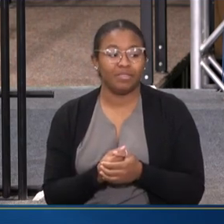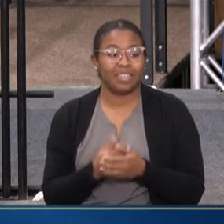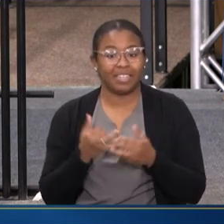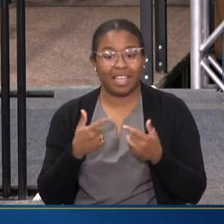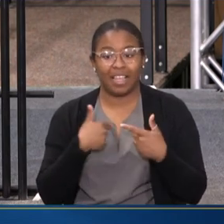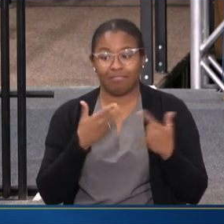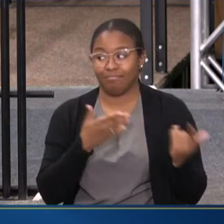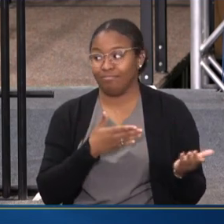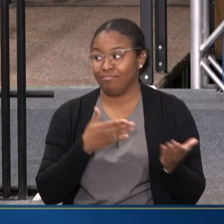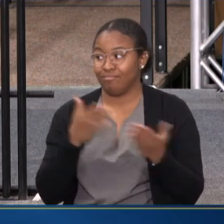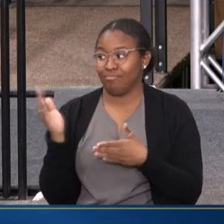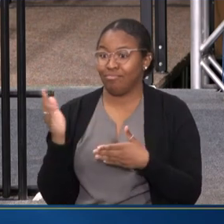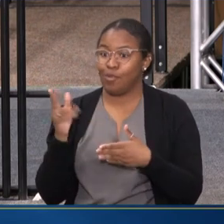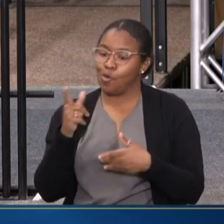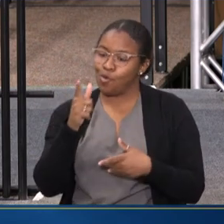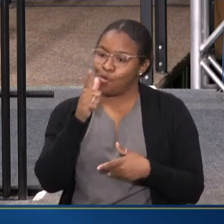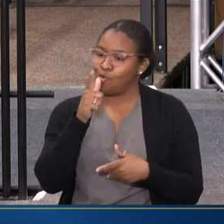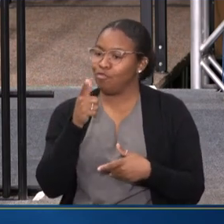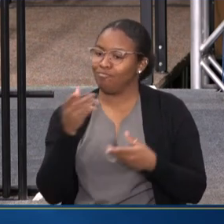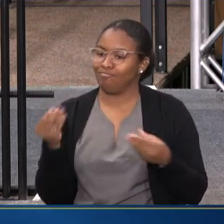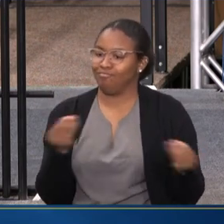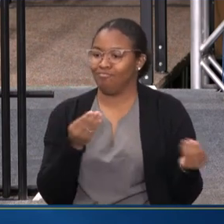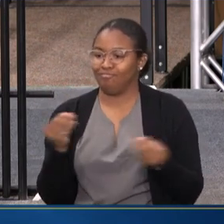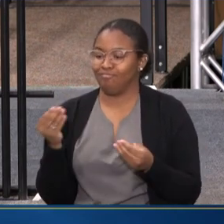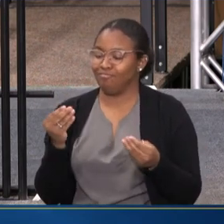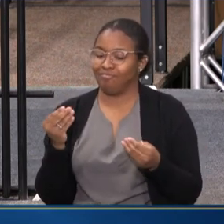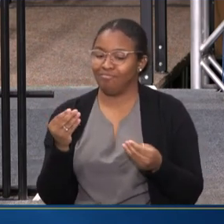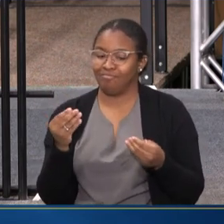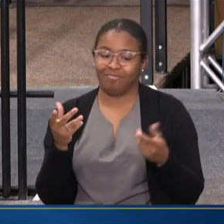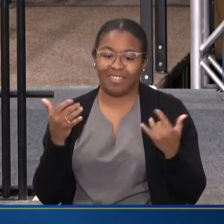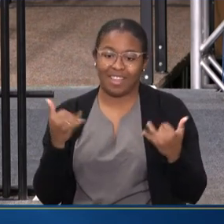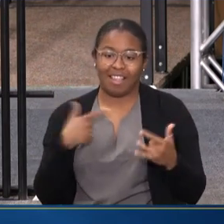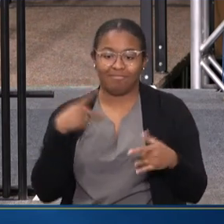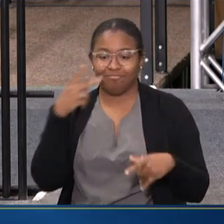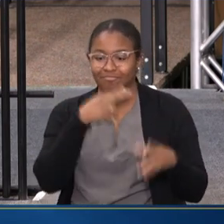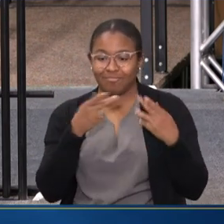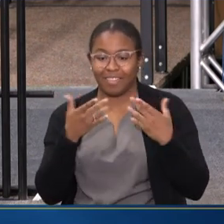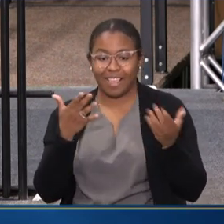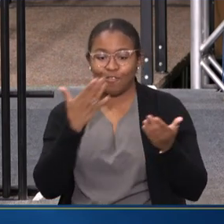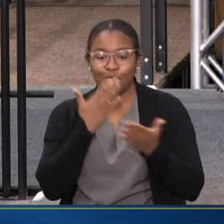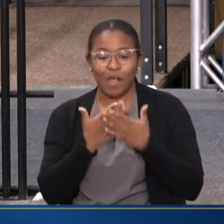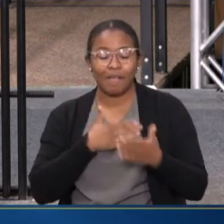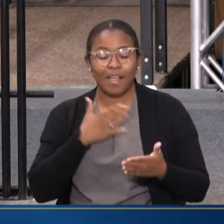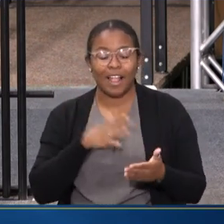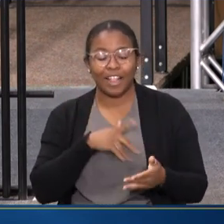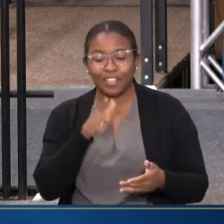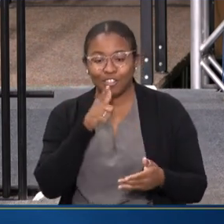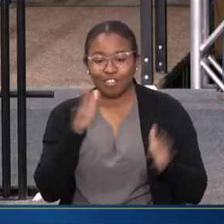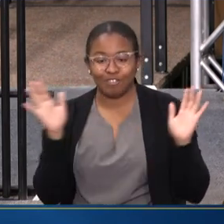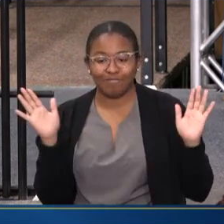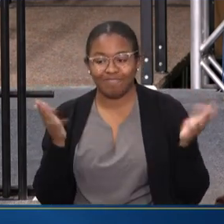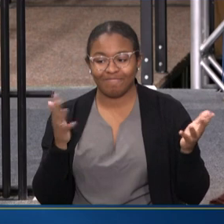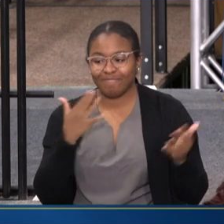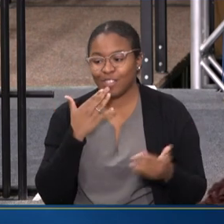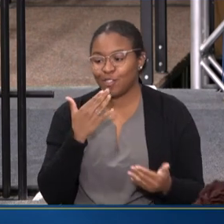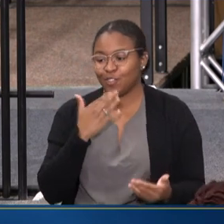it back over to our illustrious moderator over there and wish you all a happy lunch. So, thank you. Thank you.